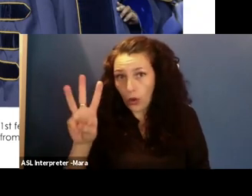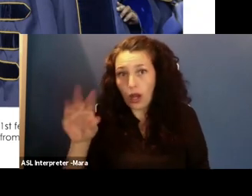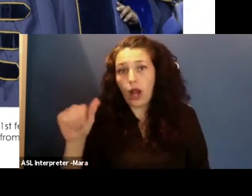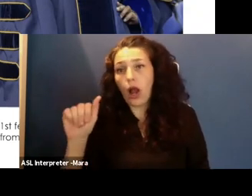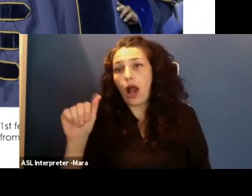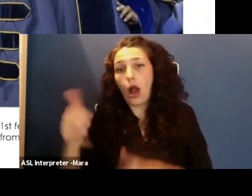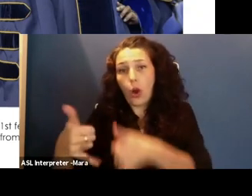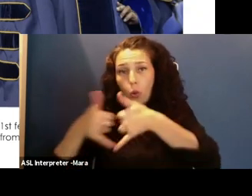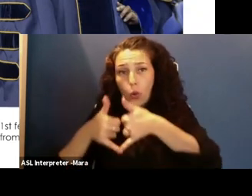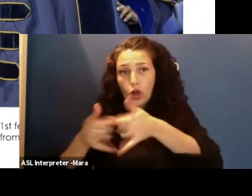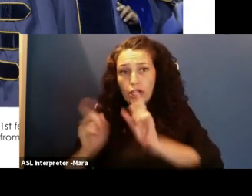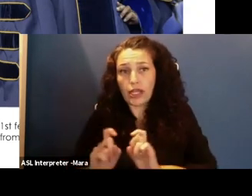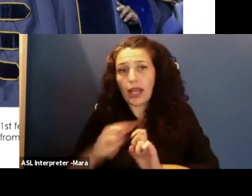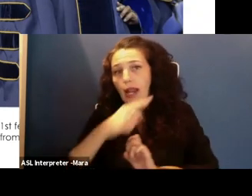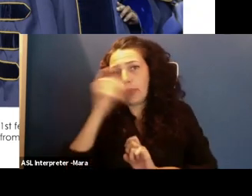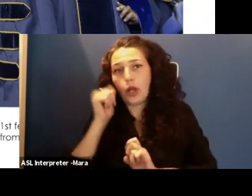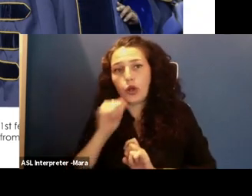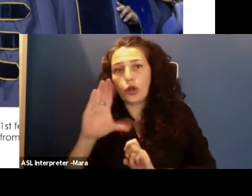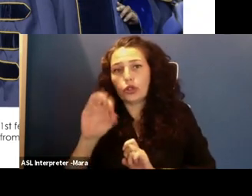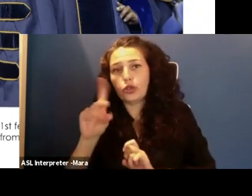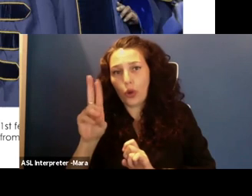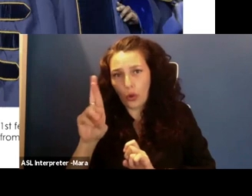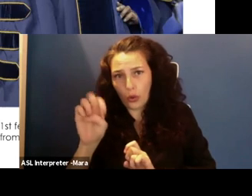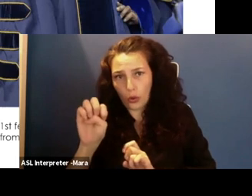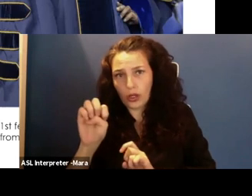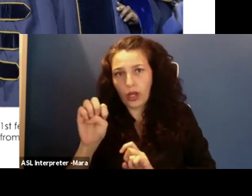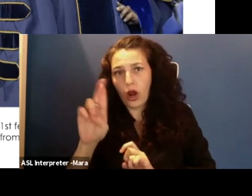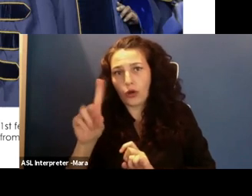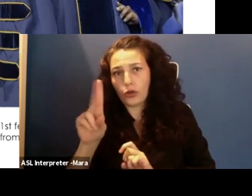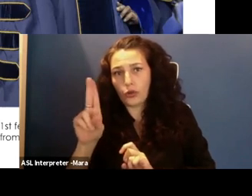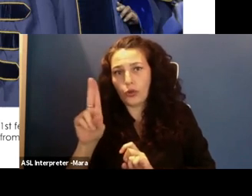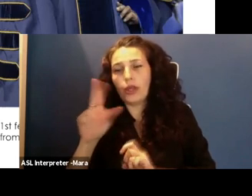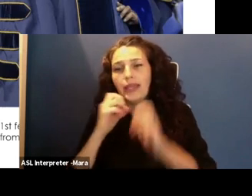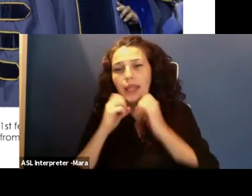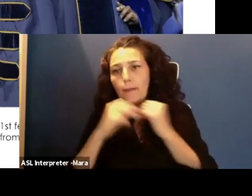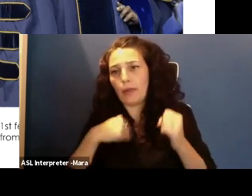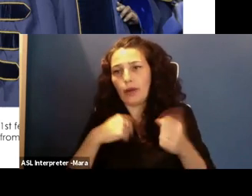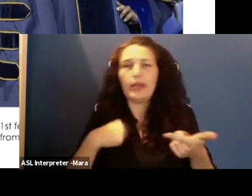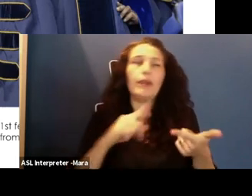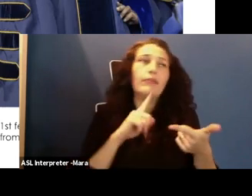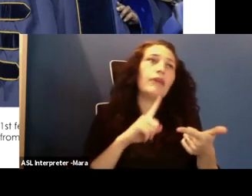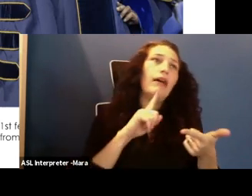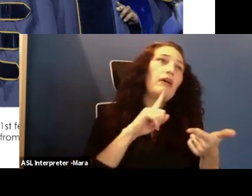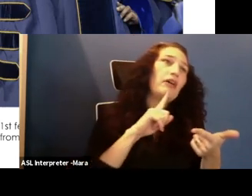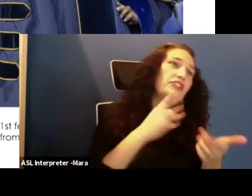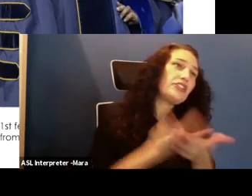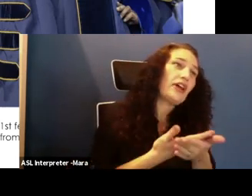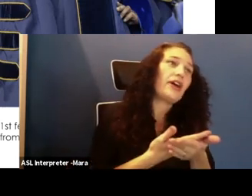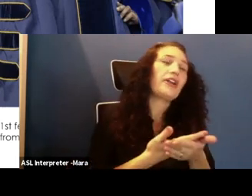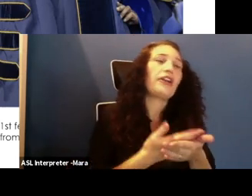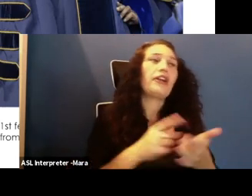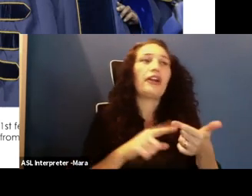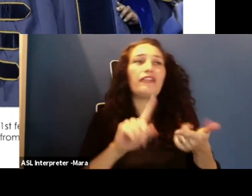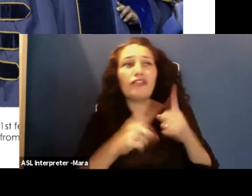let you know that I'm a real person. Right? So I'm a daughter, a friend. I'm a wife, sorority sister that I mentioned earlier.